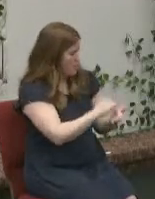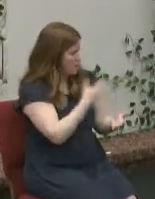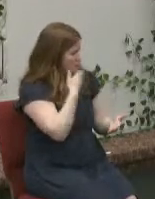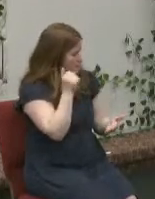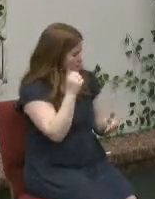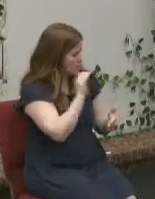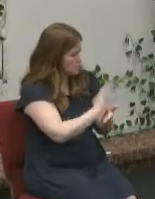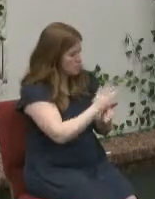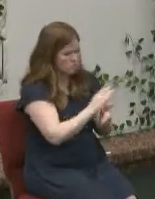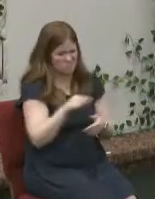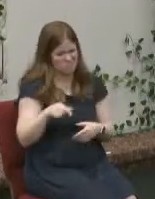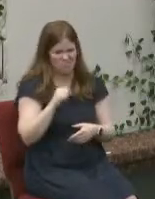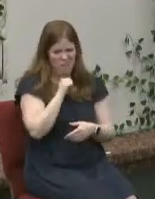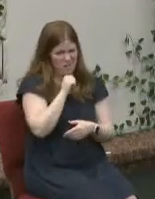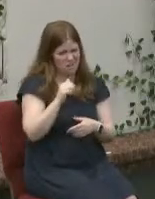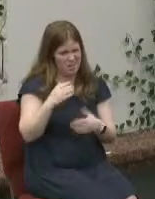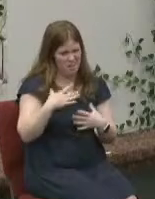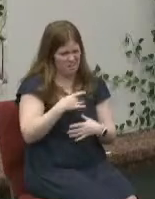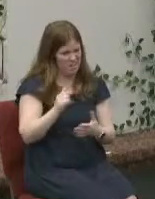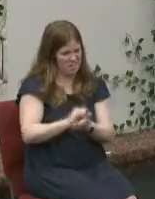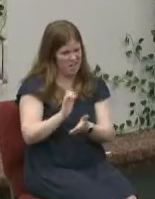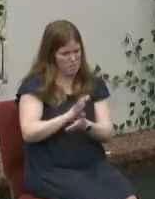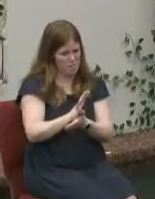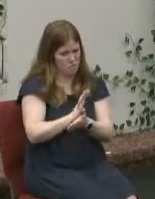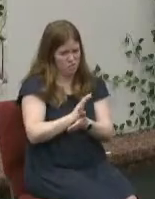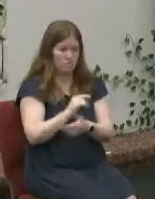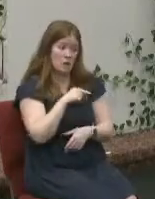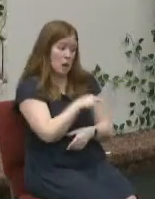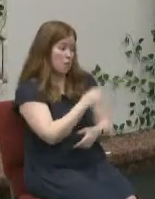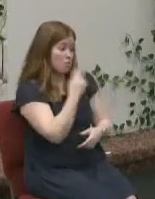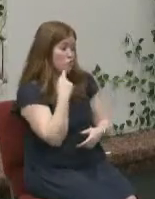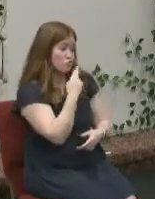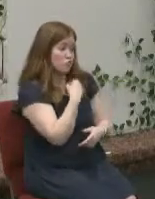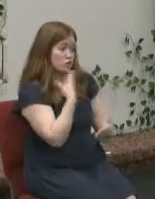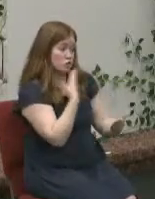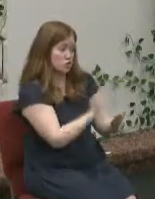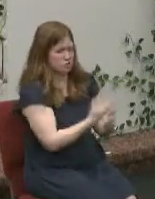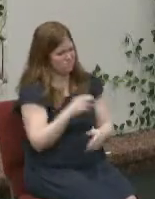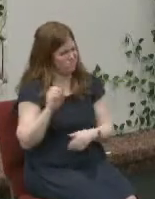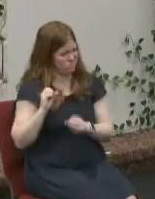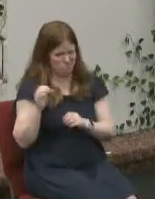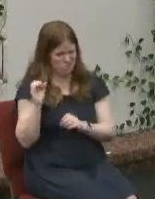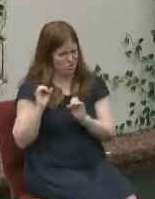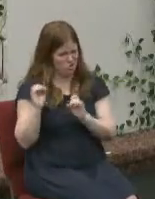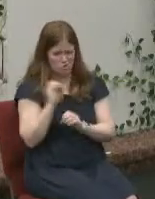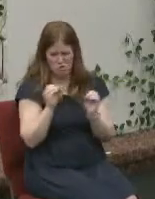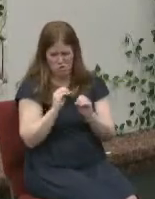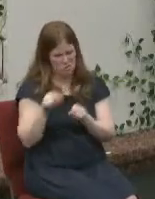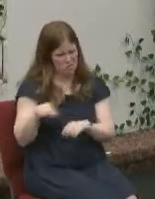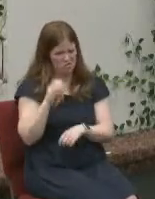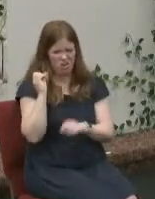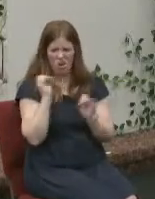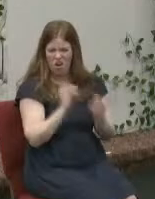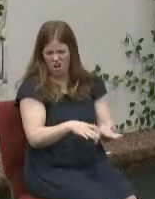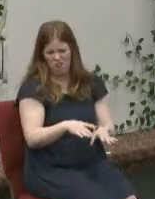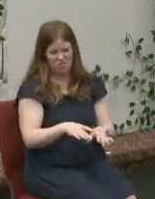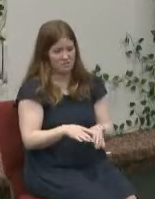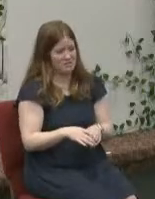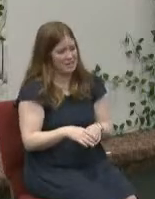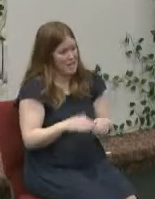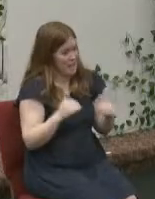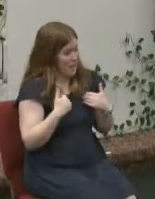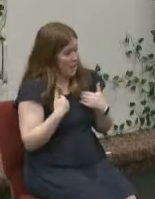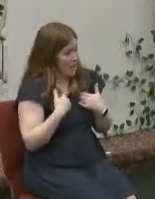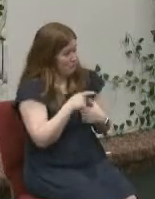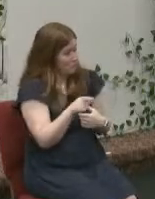i love that restaurant that food is so good that restaurant reeks have you ever had that well see that's just